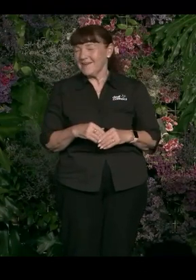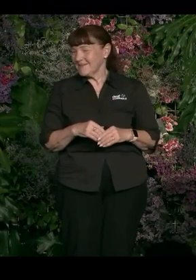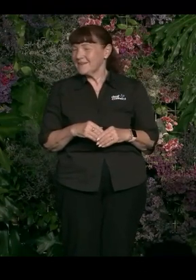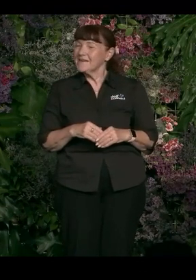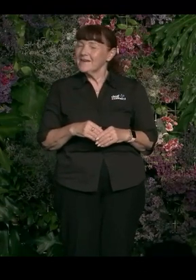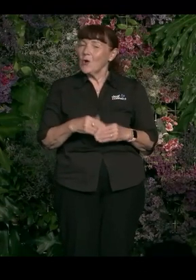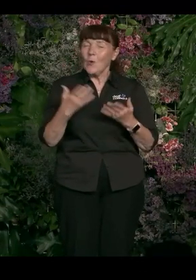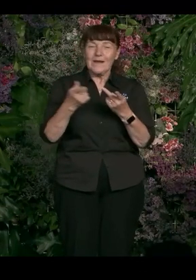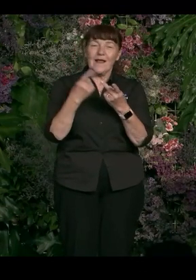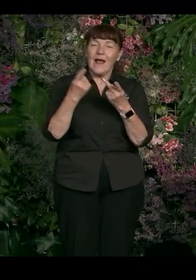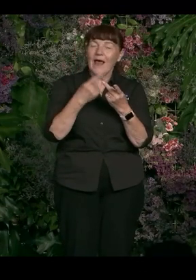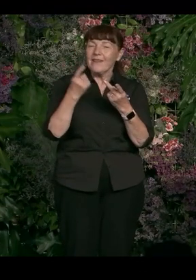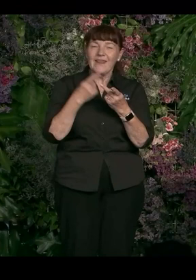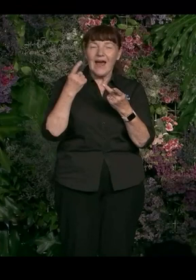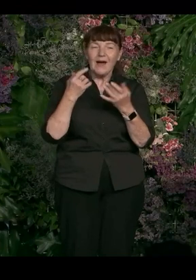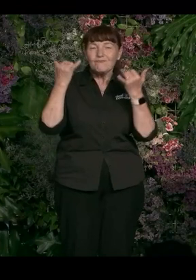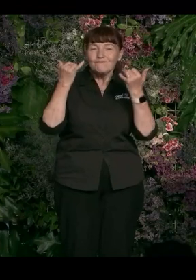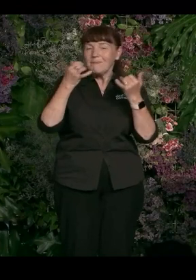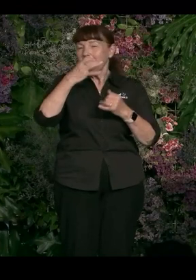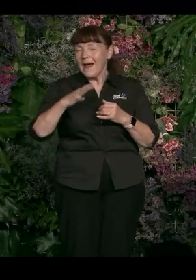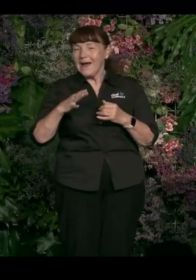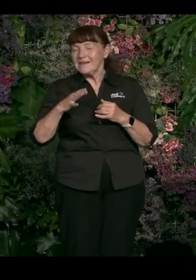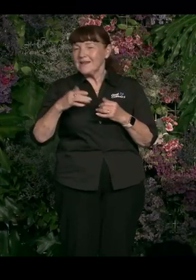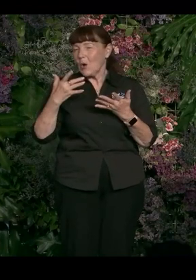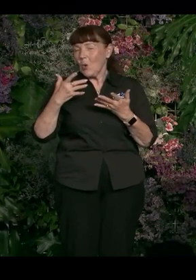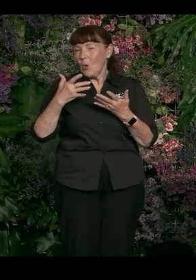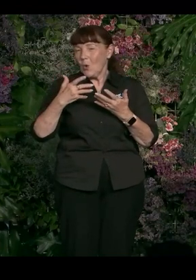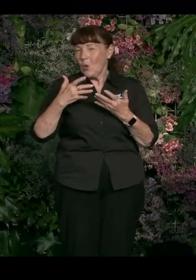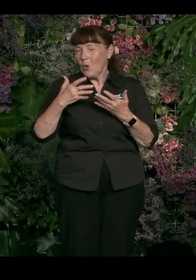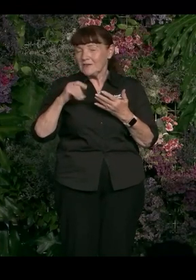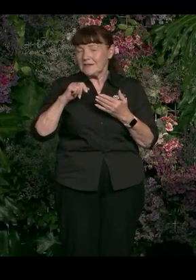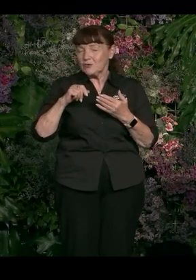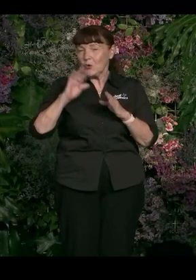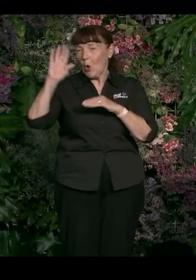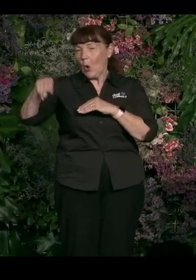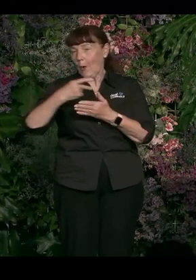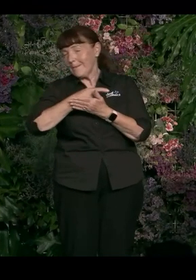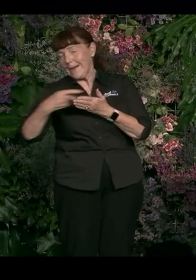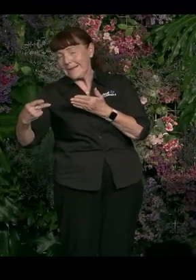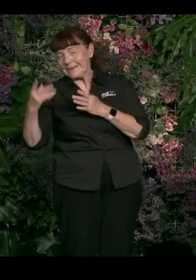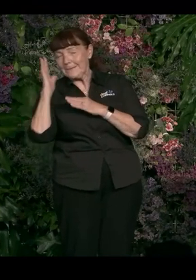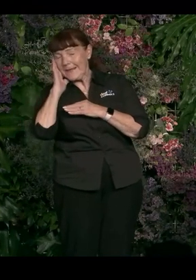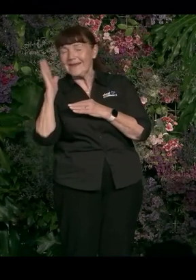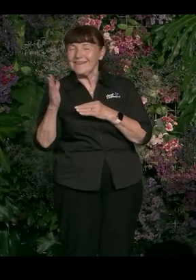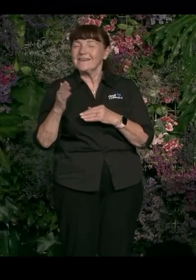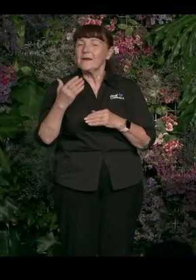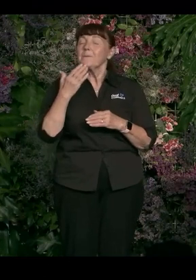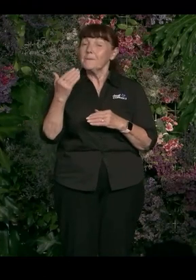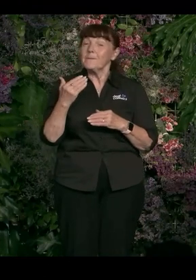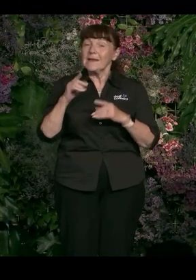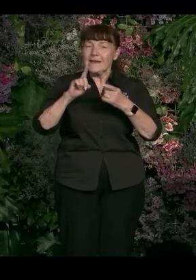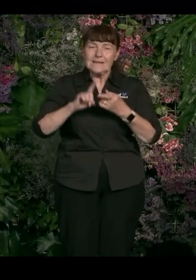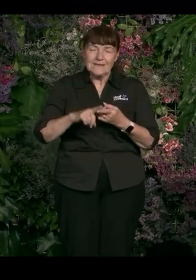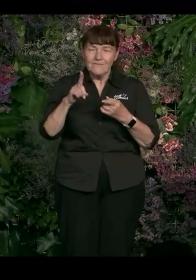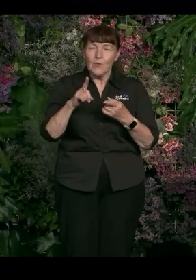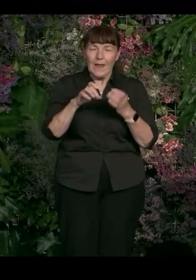to Ultraviolet or any other party or event or even you just pass out in your bed. You're so tired. Please make sure you stick